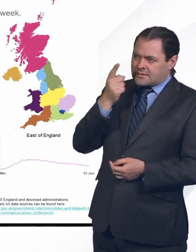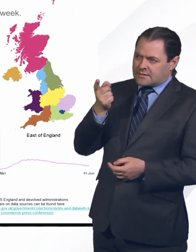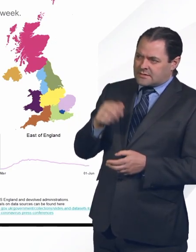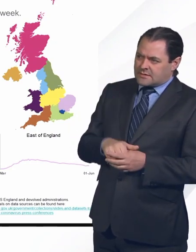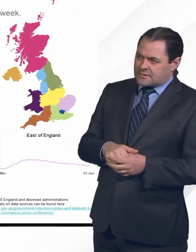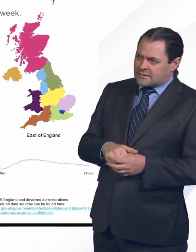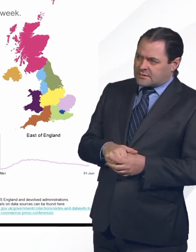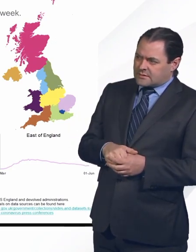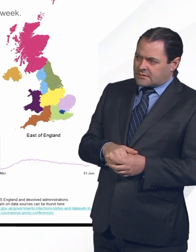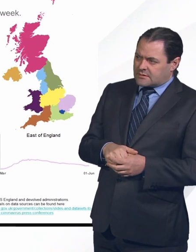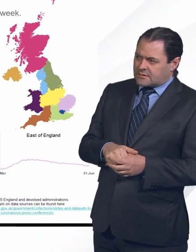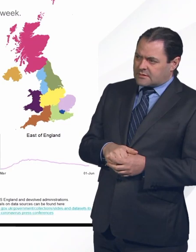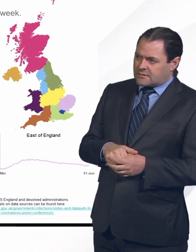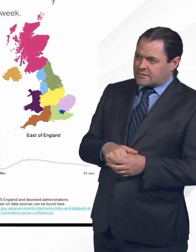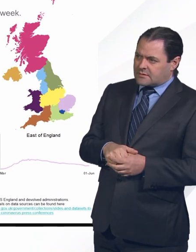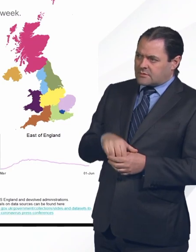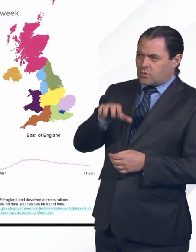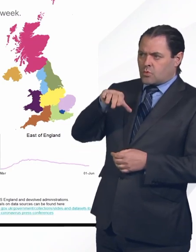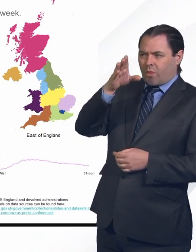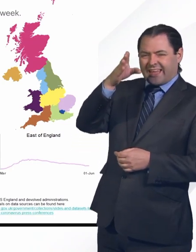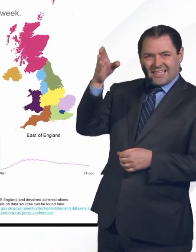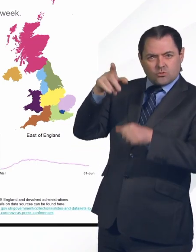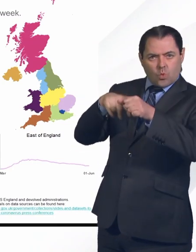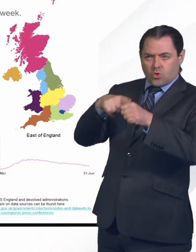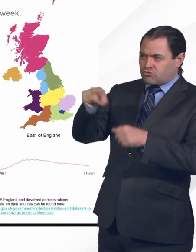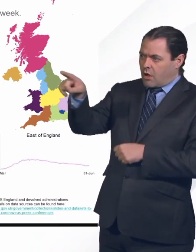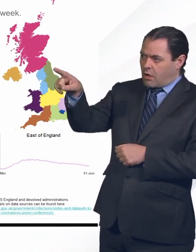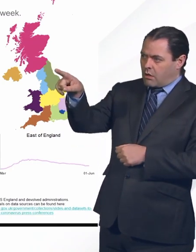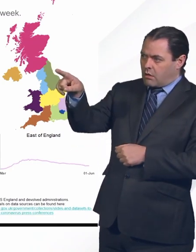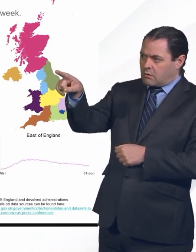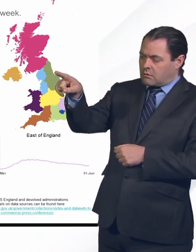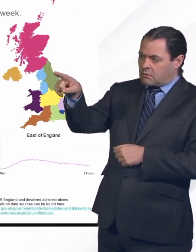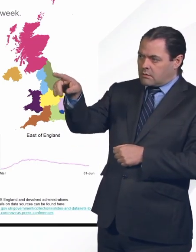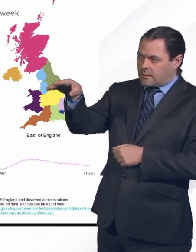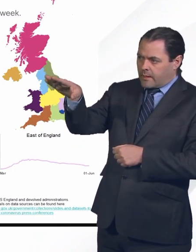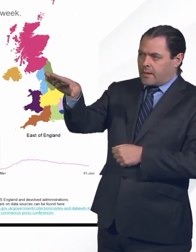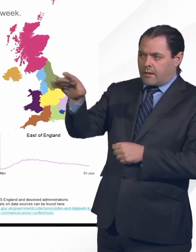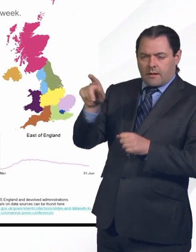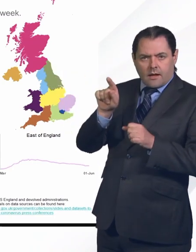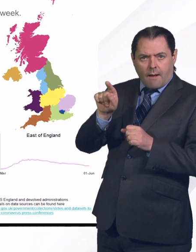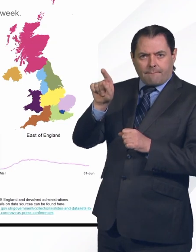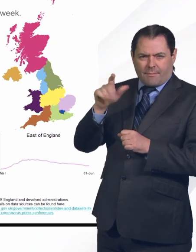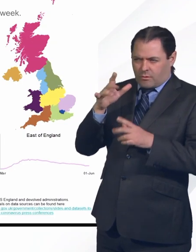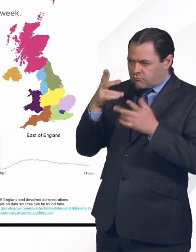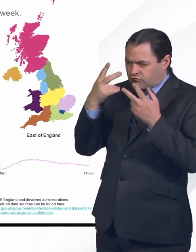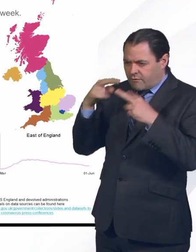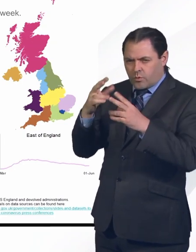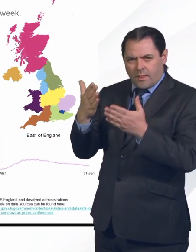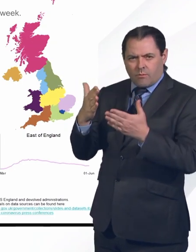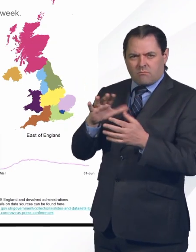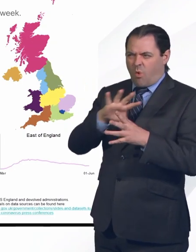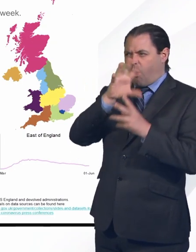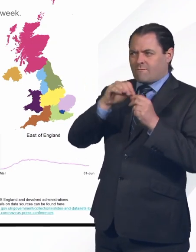can see right at the end of the chart for the North East and Yorkshire, we keep that very closely under review, but the